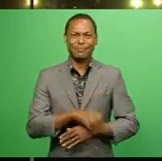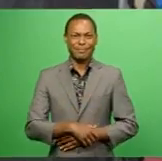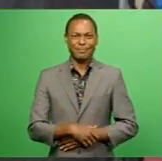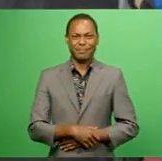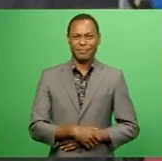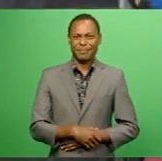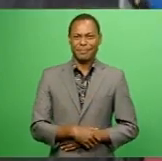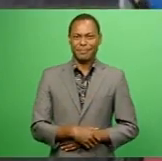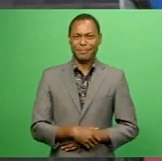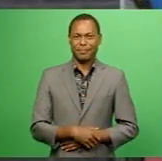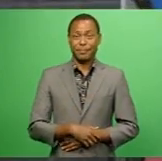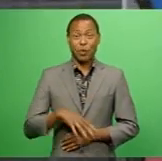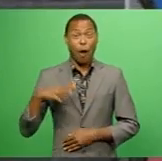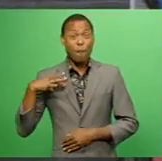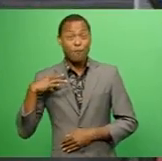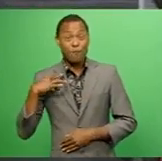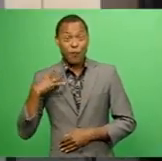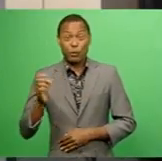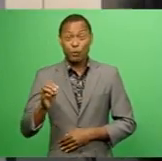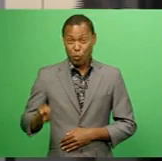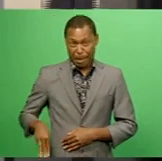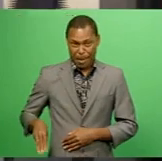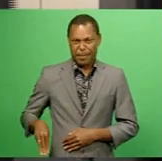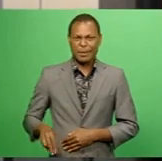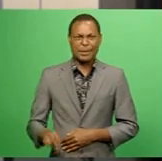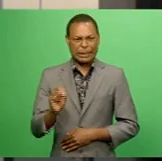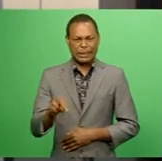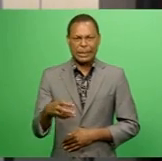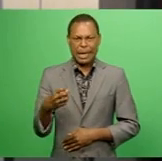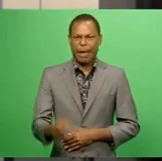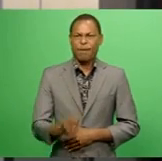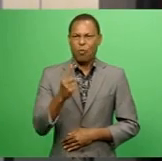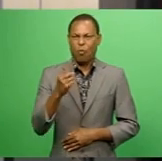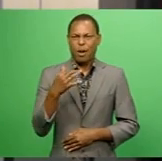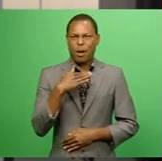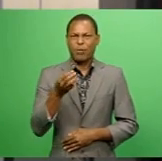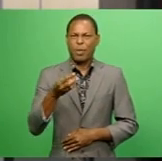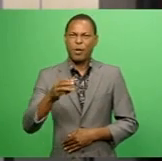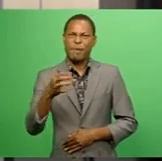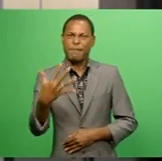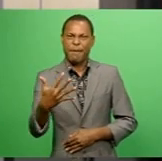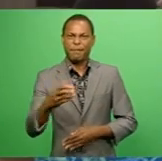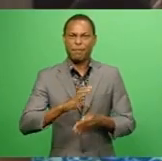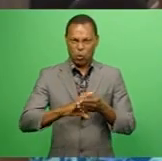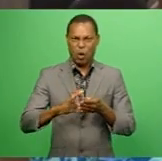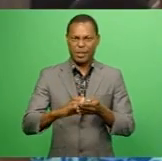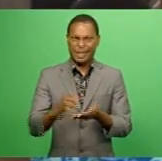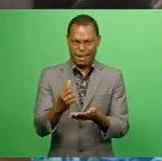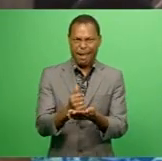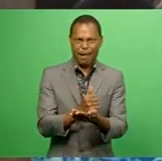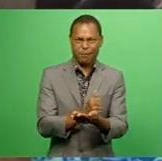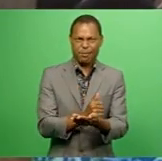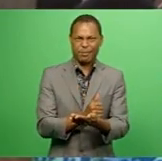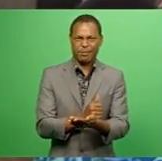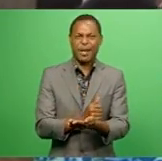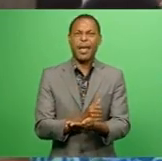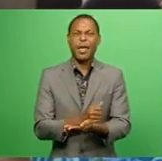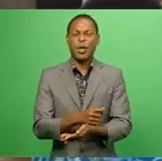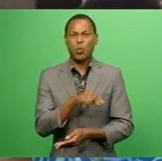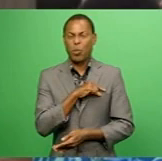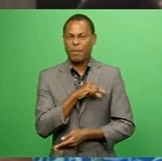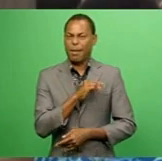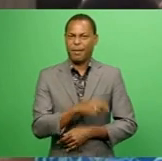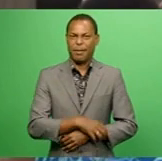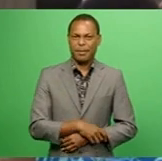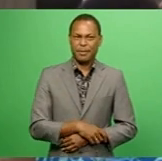Voluntary members need to have at least $135 in their general account to qualify. While we have been providing relief